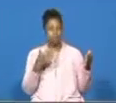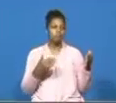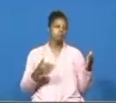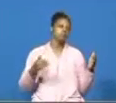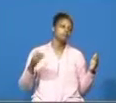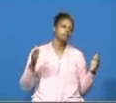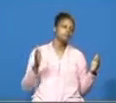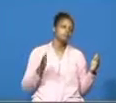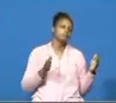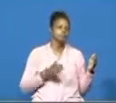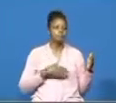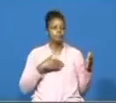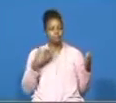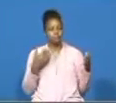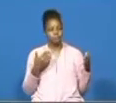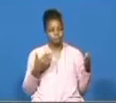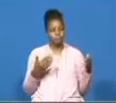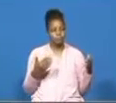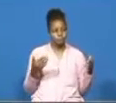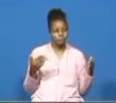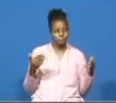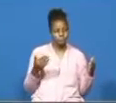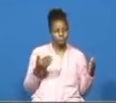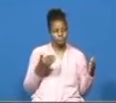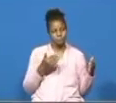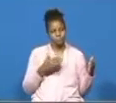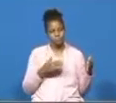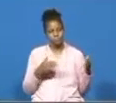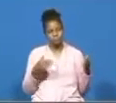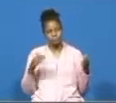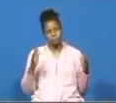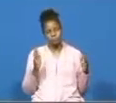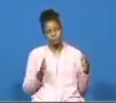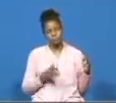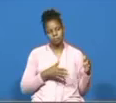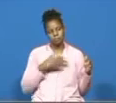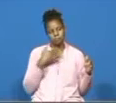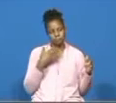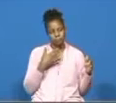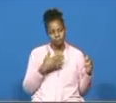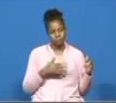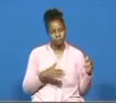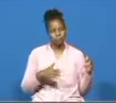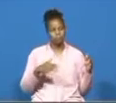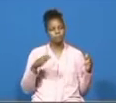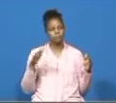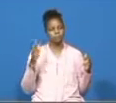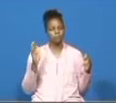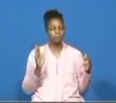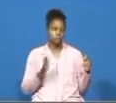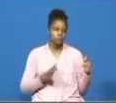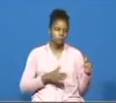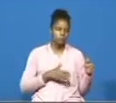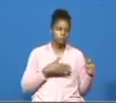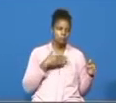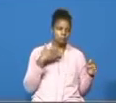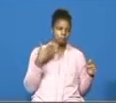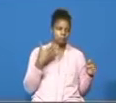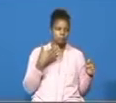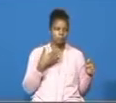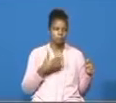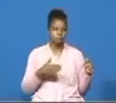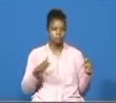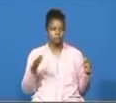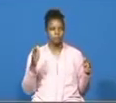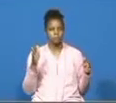bless his holy name once my soul bless the name of the lord was astray